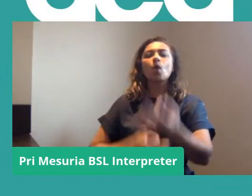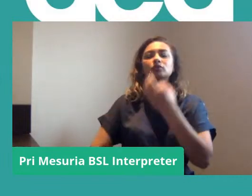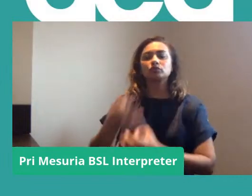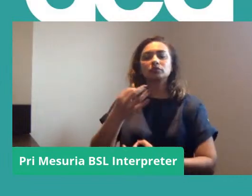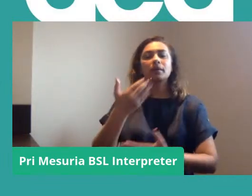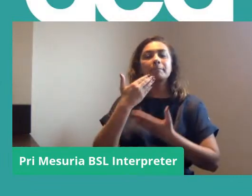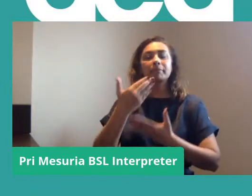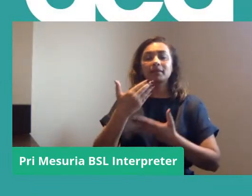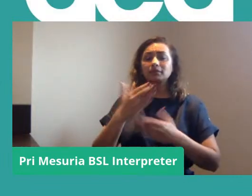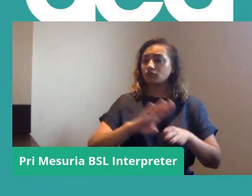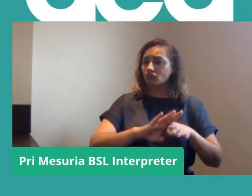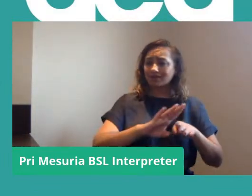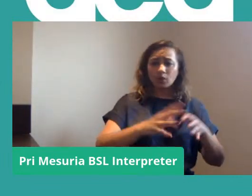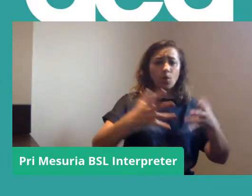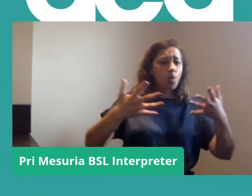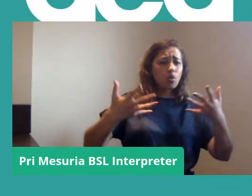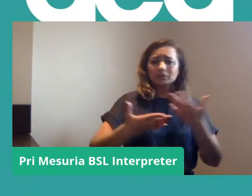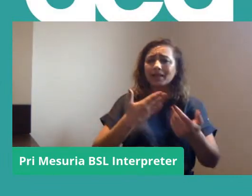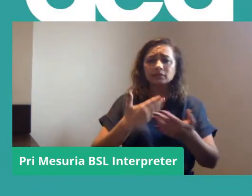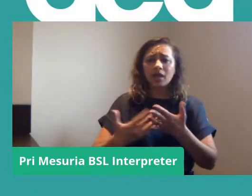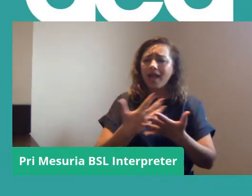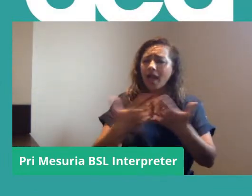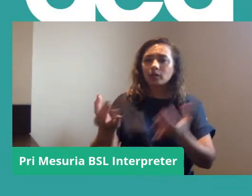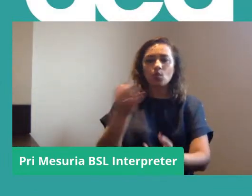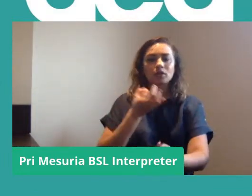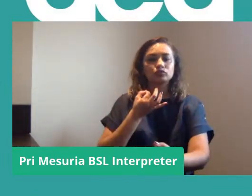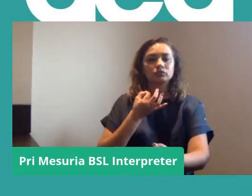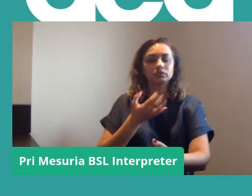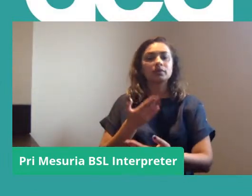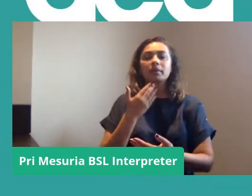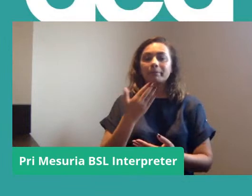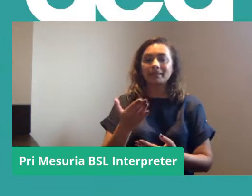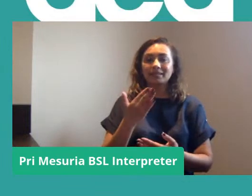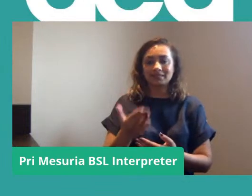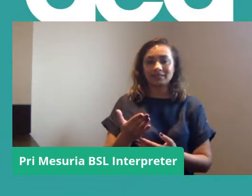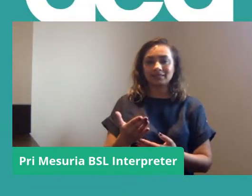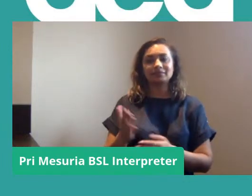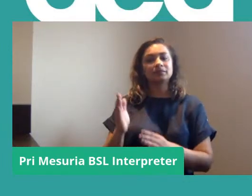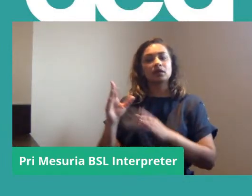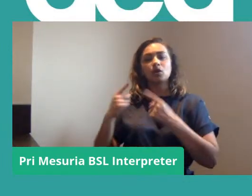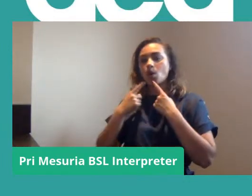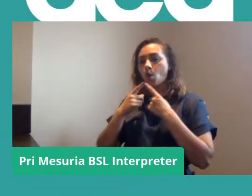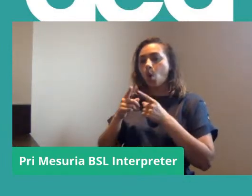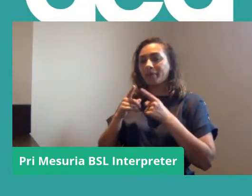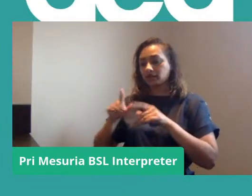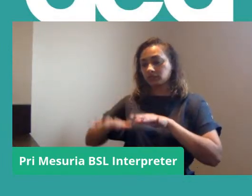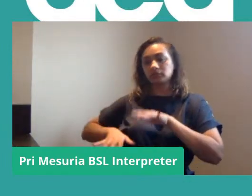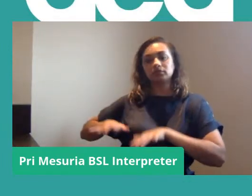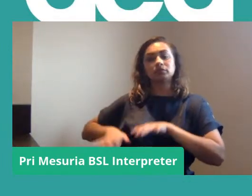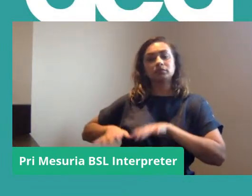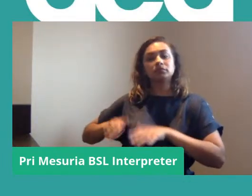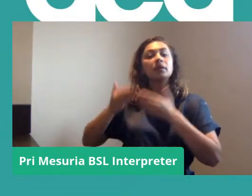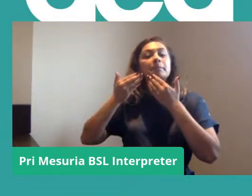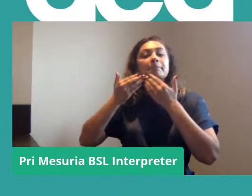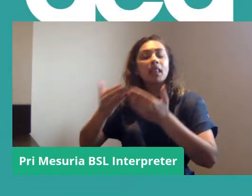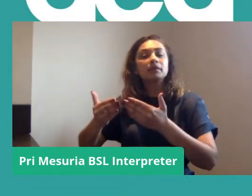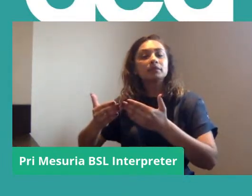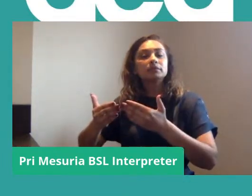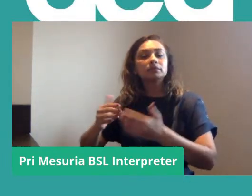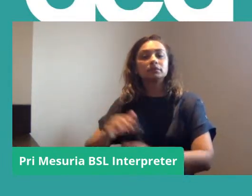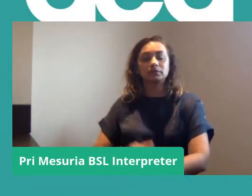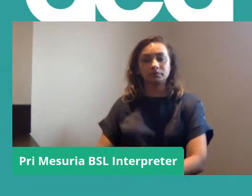they can be practical or otherwise, then you can put those in the comments however you're viewing this